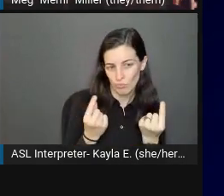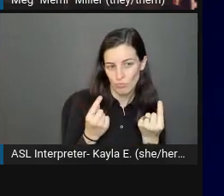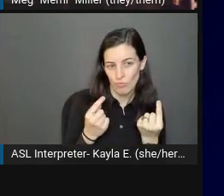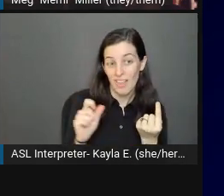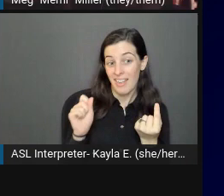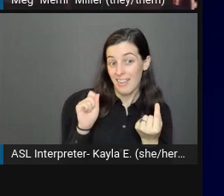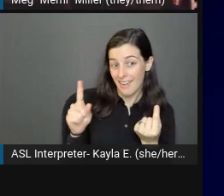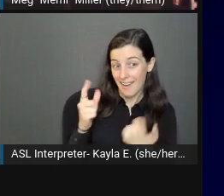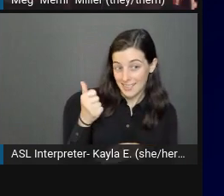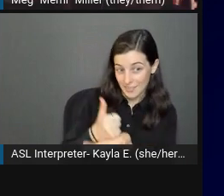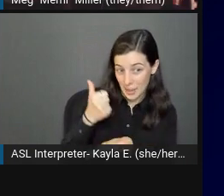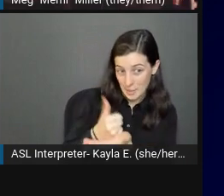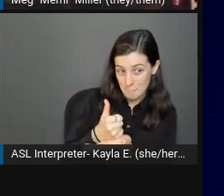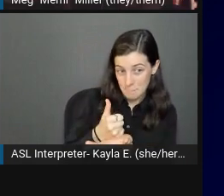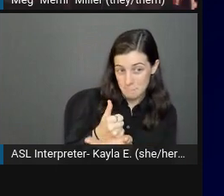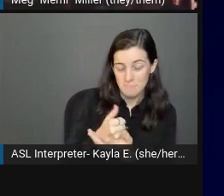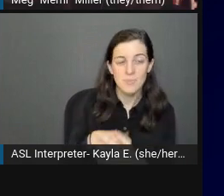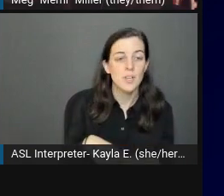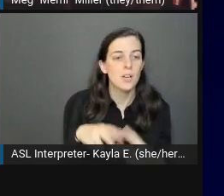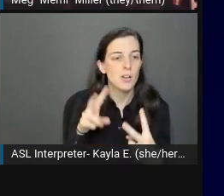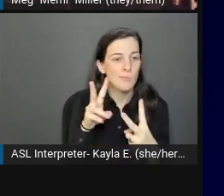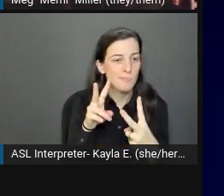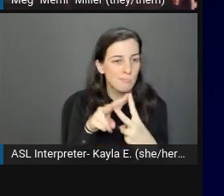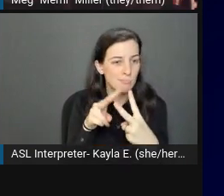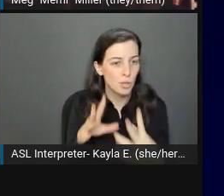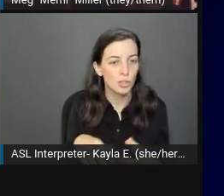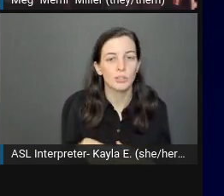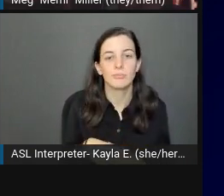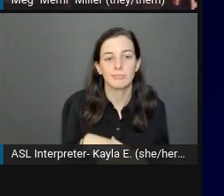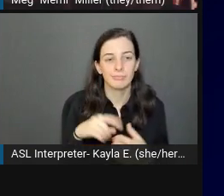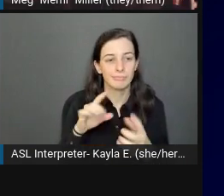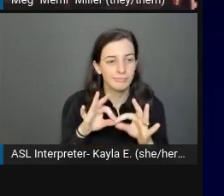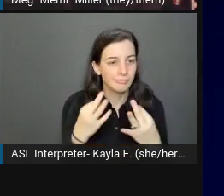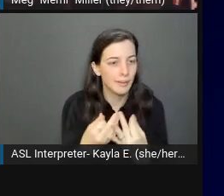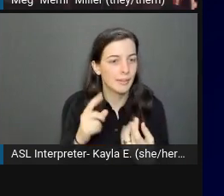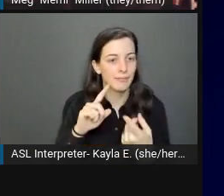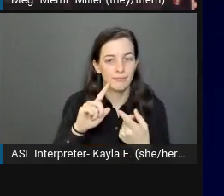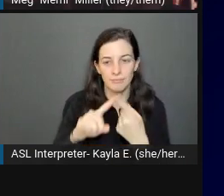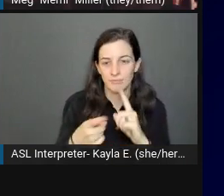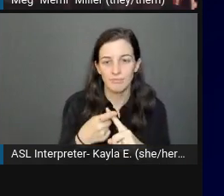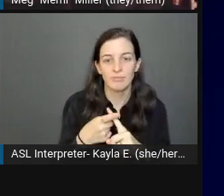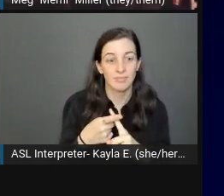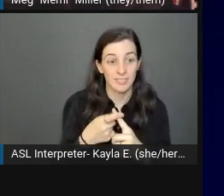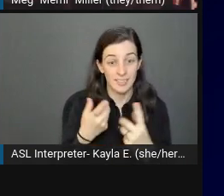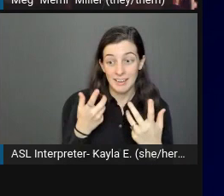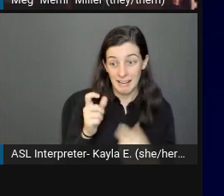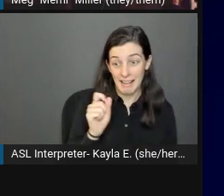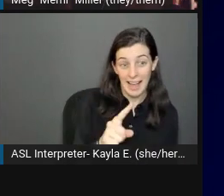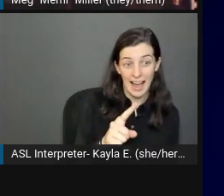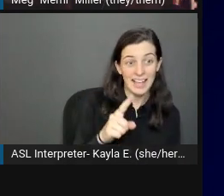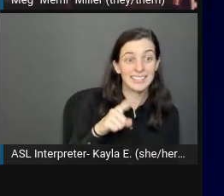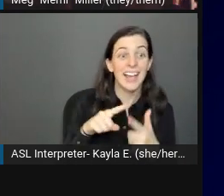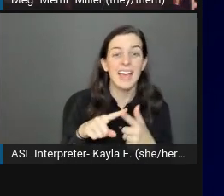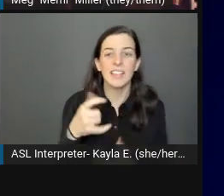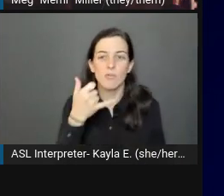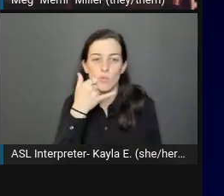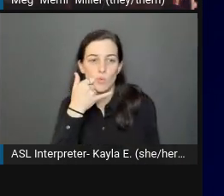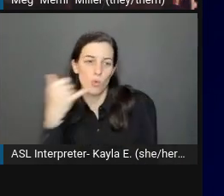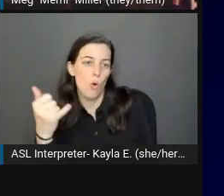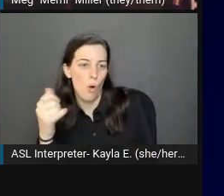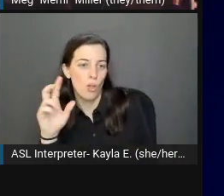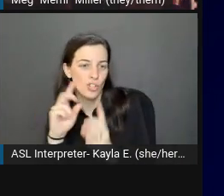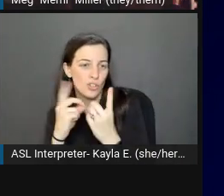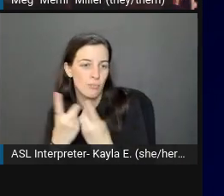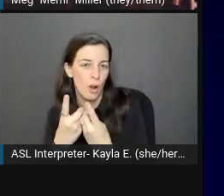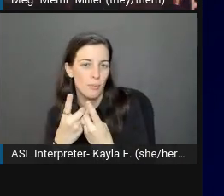like your partner, family member, or friend. Then go to a furniture store or department, call them, and describe an item. Let them